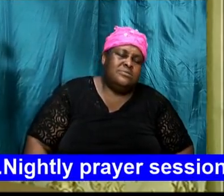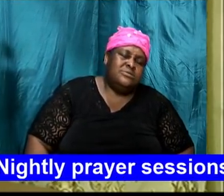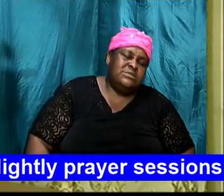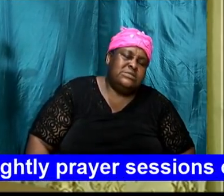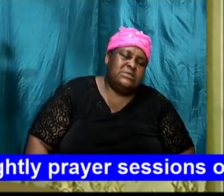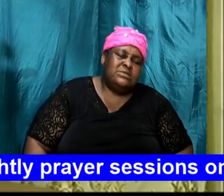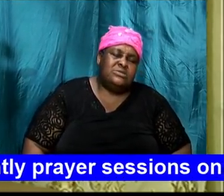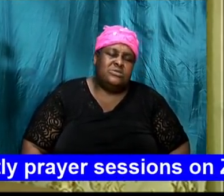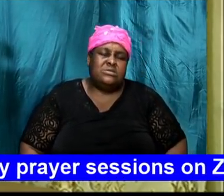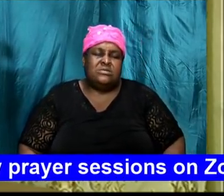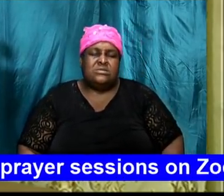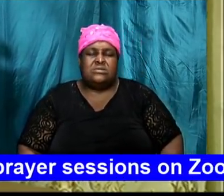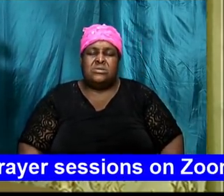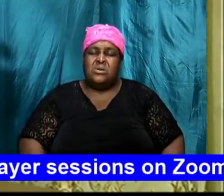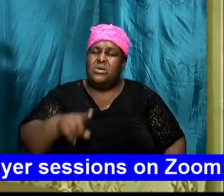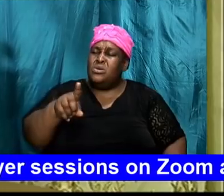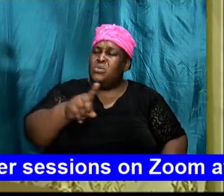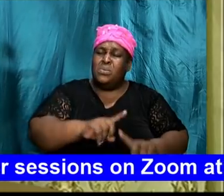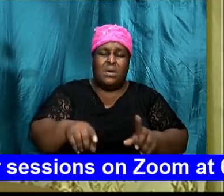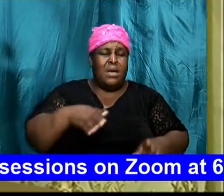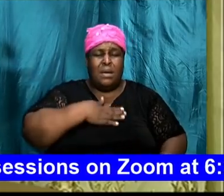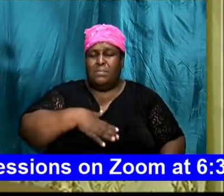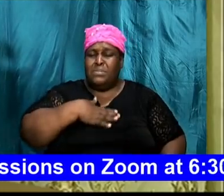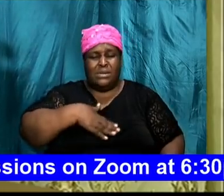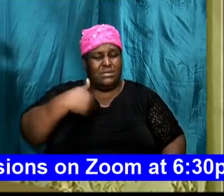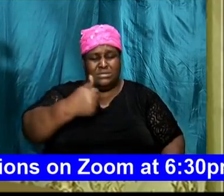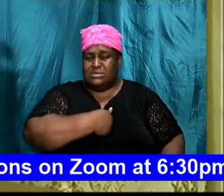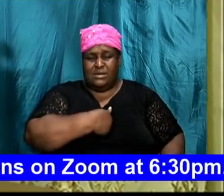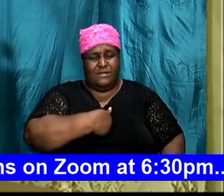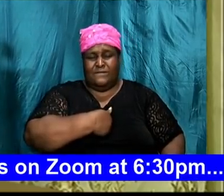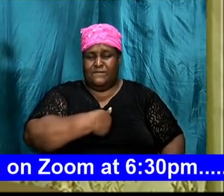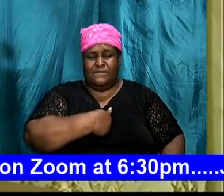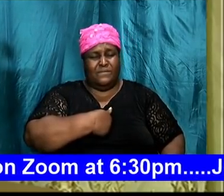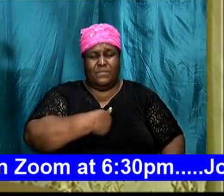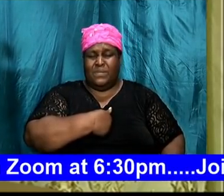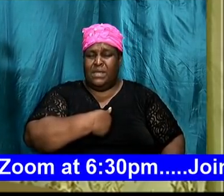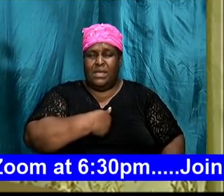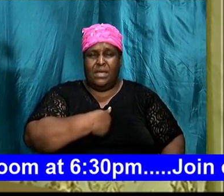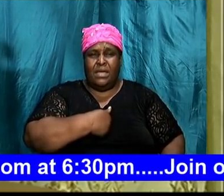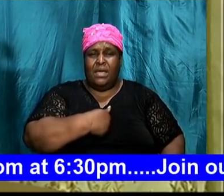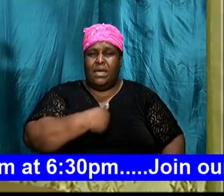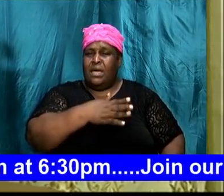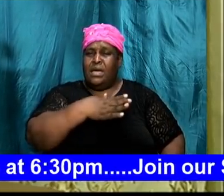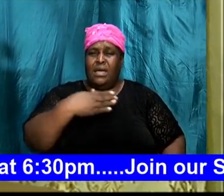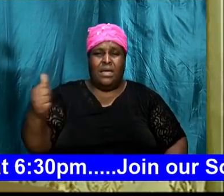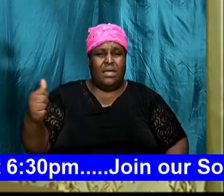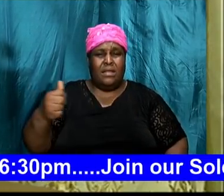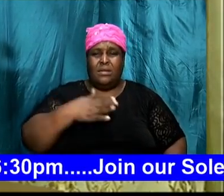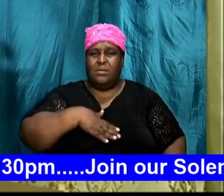you cannot please yourself and please the Lord